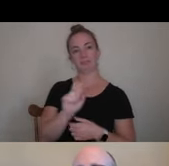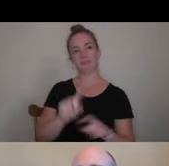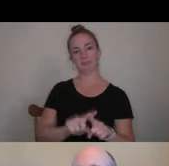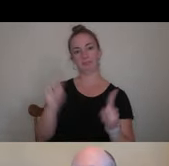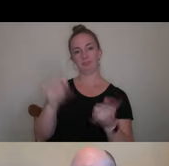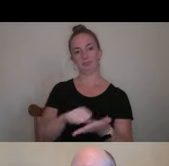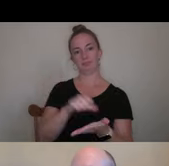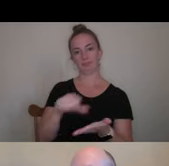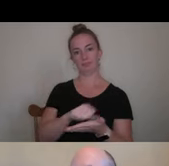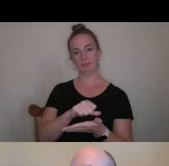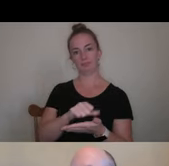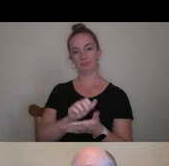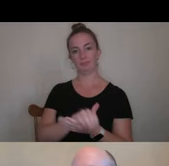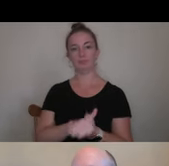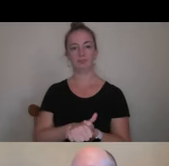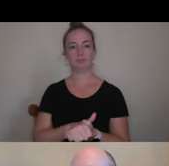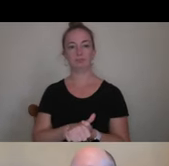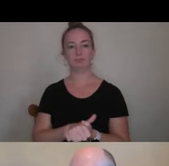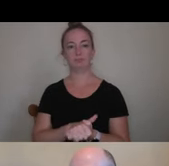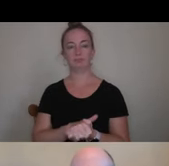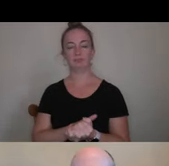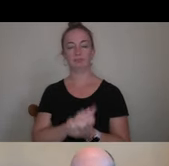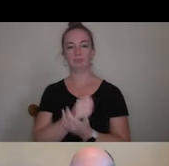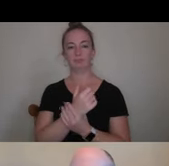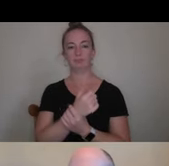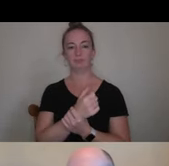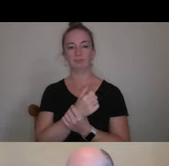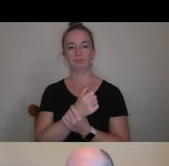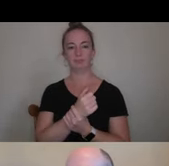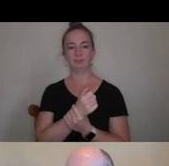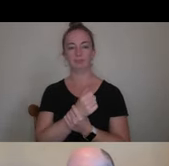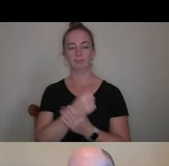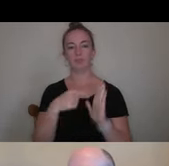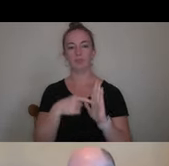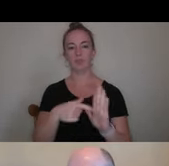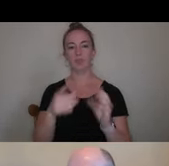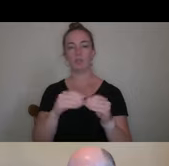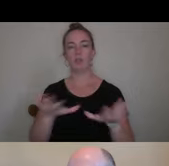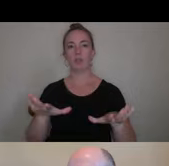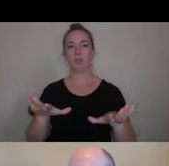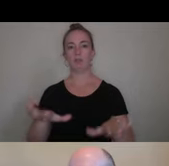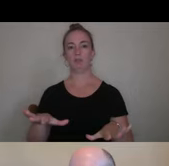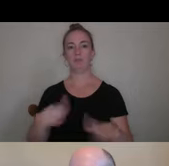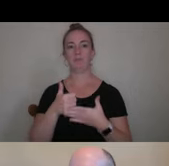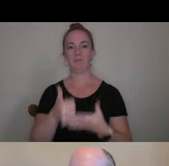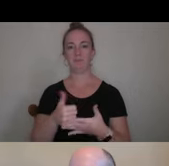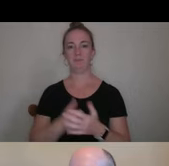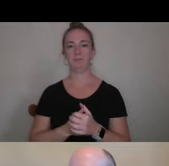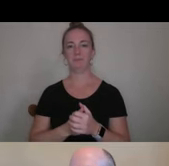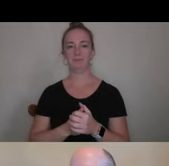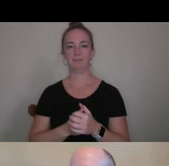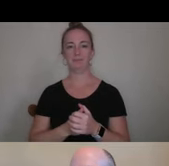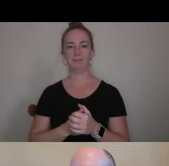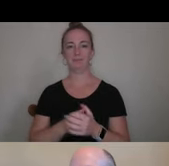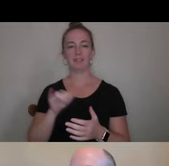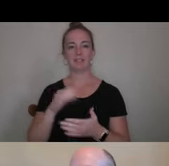page here to try to to bring that into sharper relief for you. These are some actual